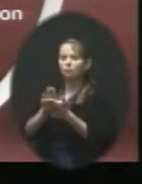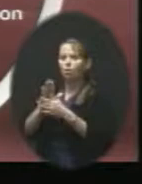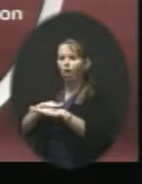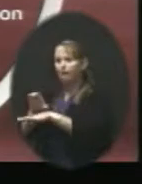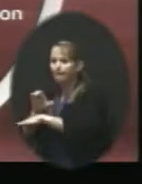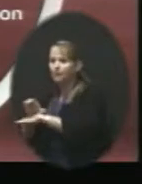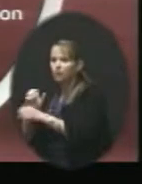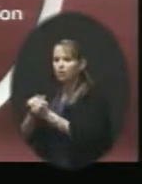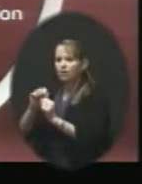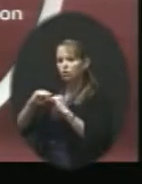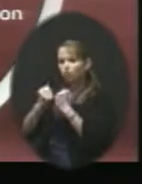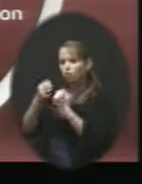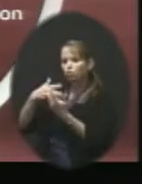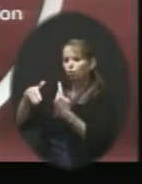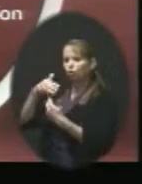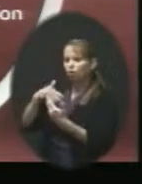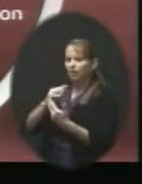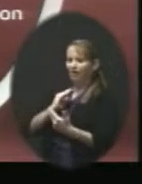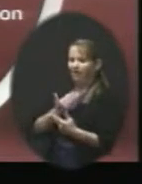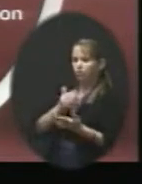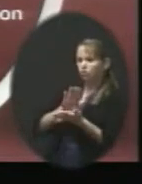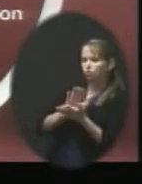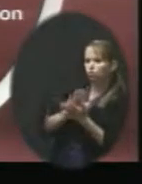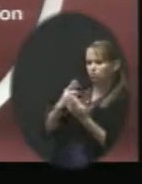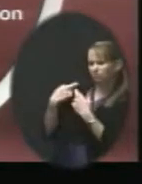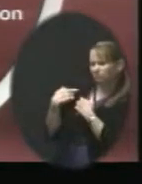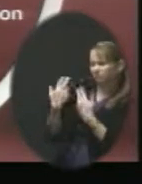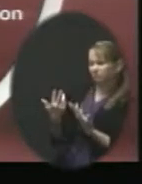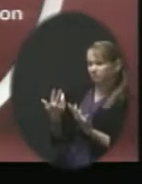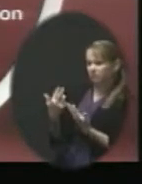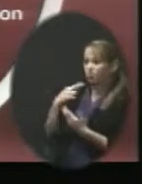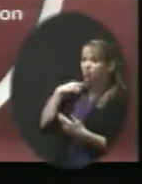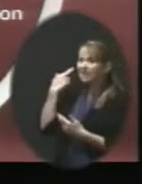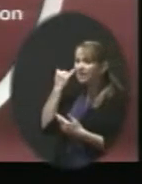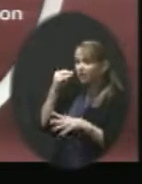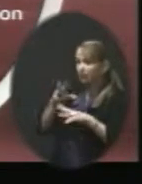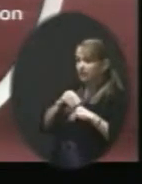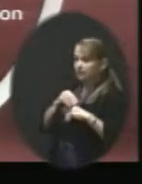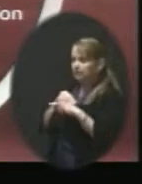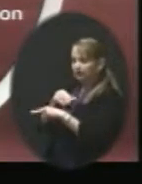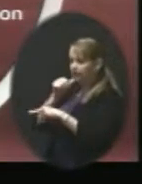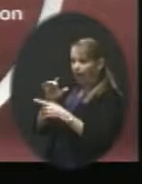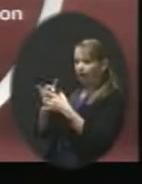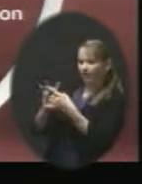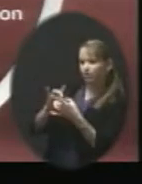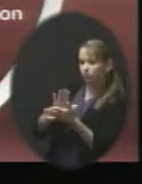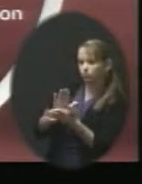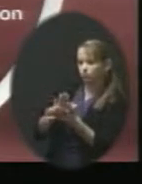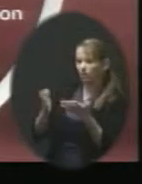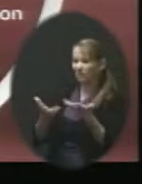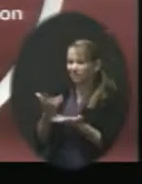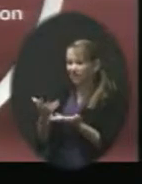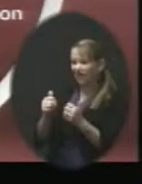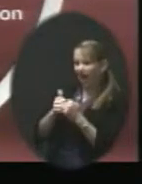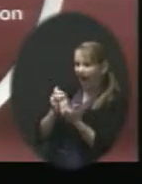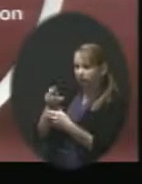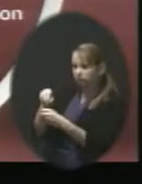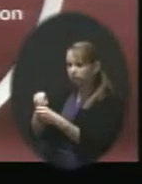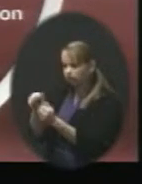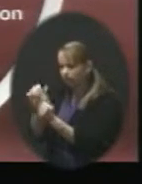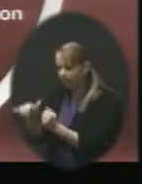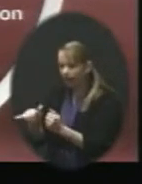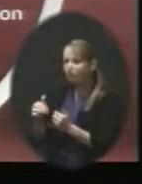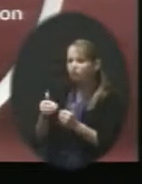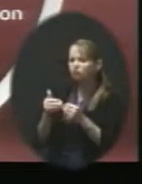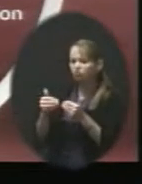what's the school's responsibility and what's our risk if we take on something that isn't school related? And so those kind of ongoing just counsel